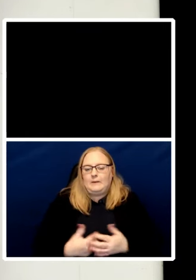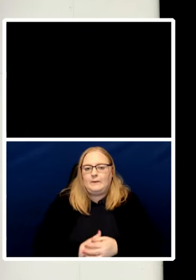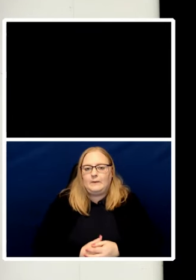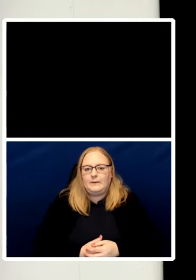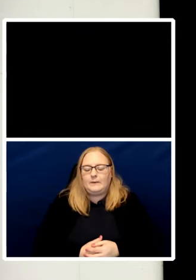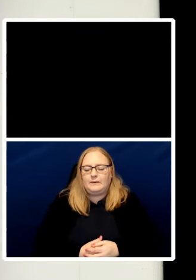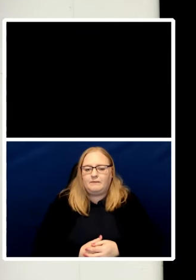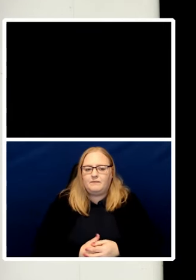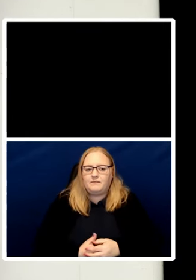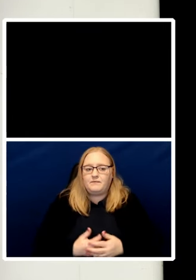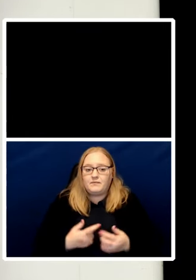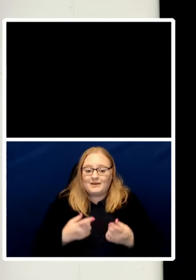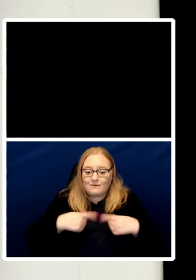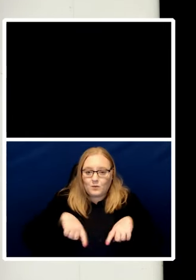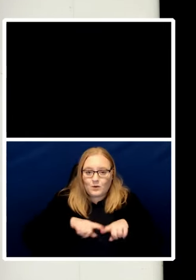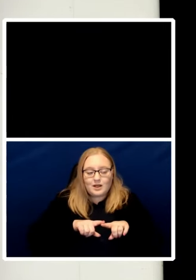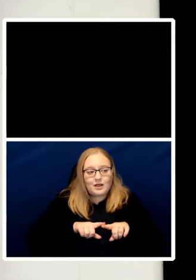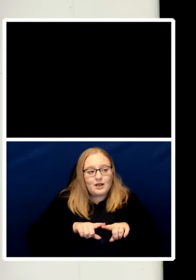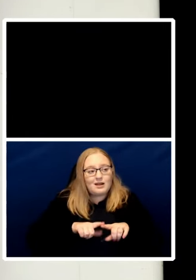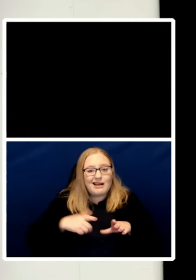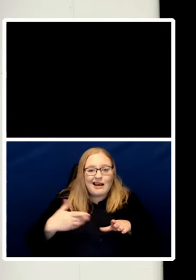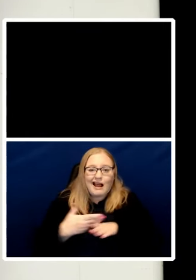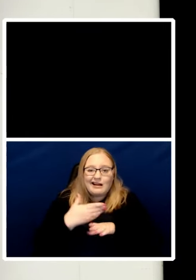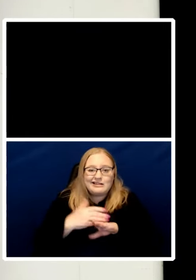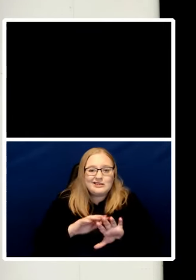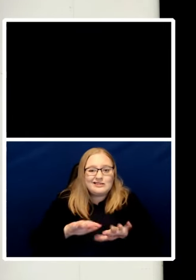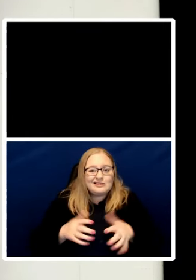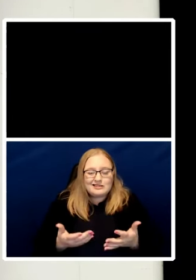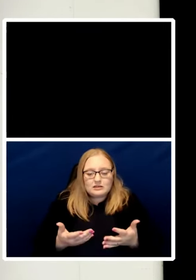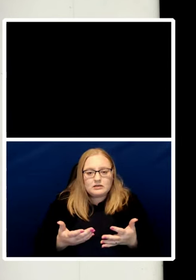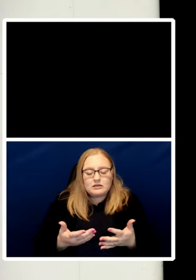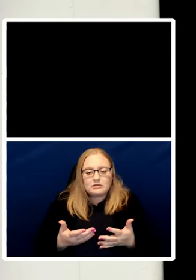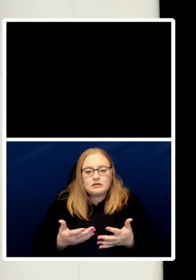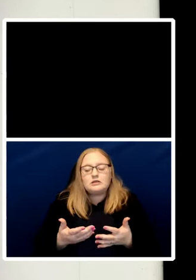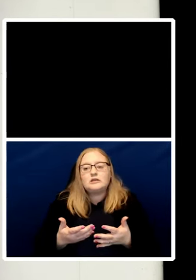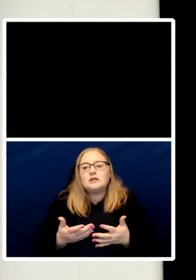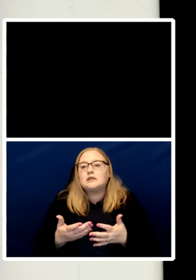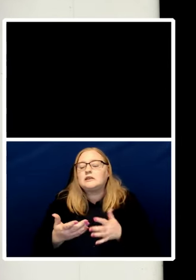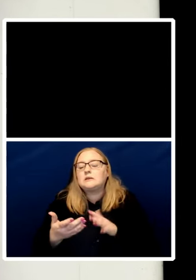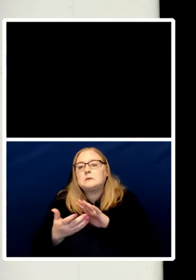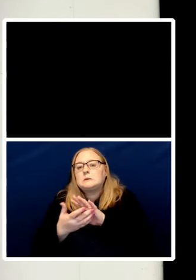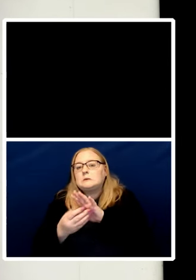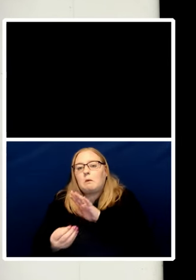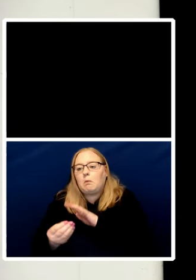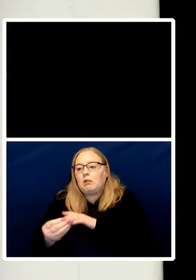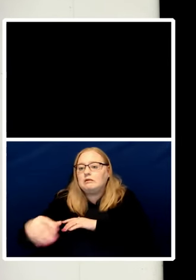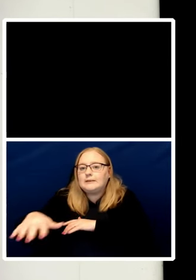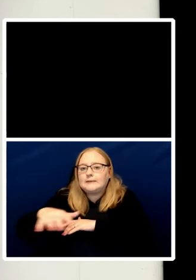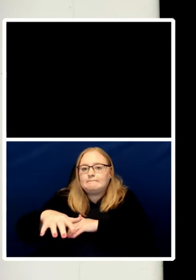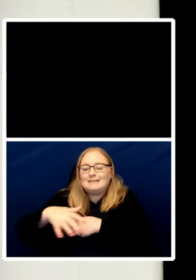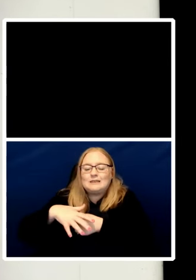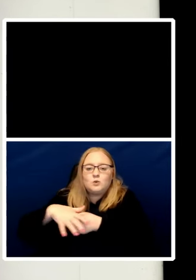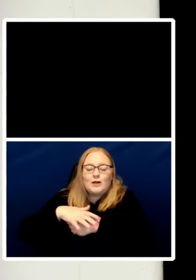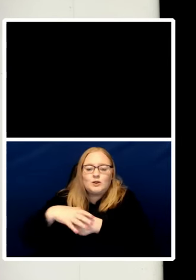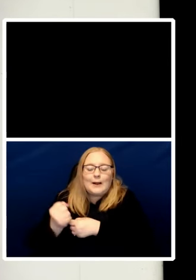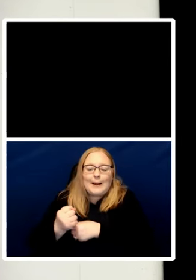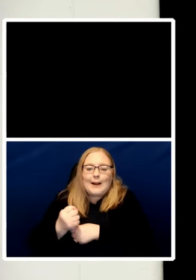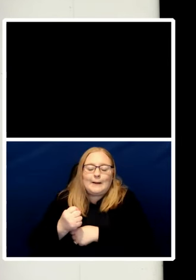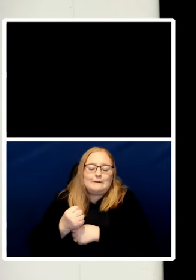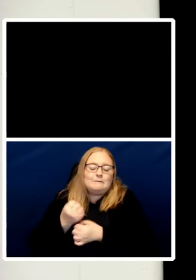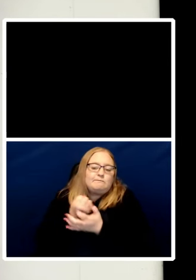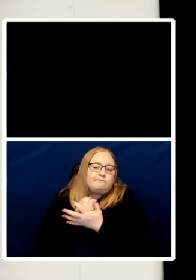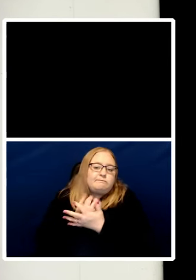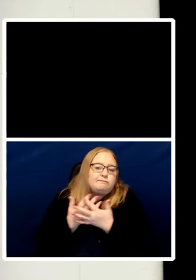in a situation where there is mass slaughter of men but